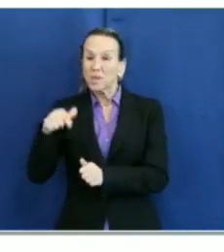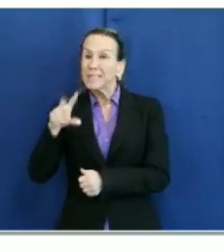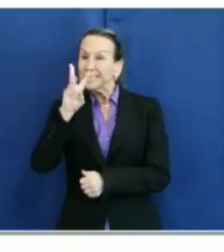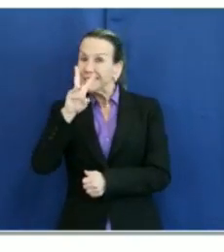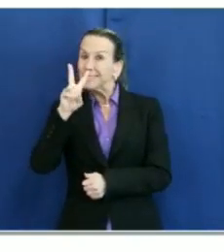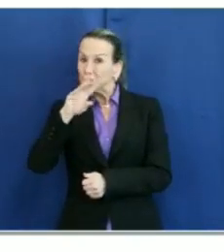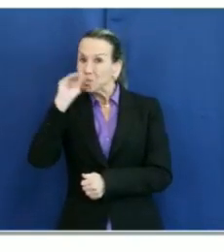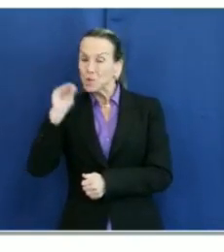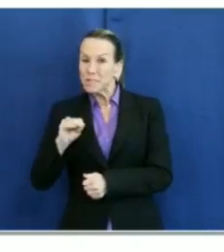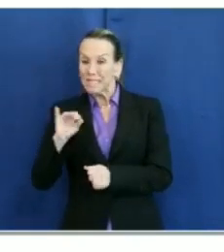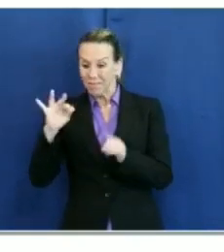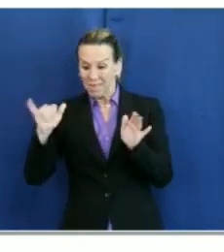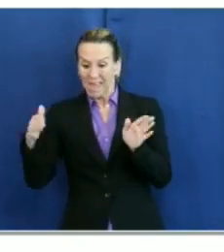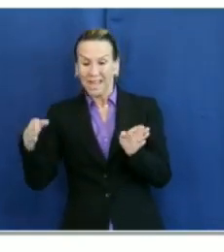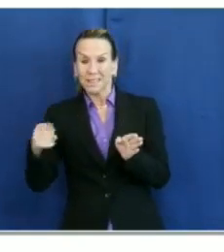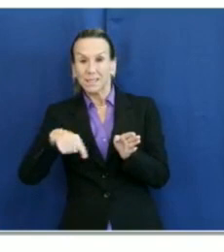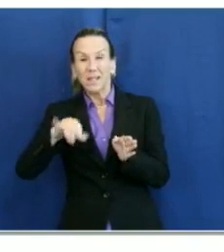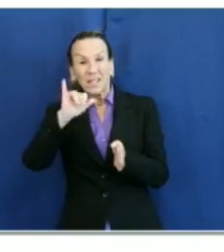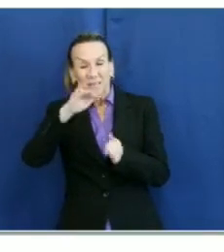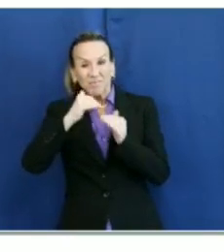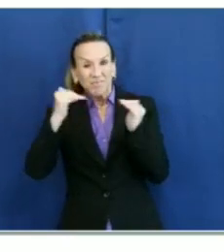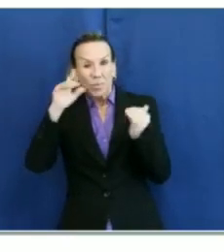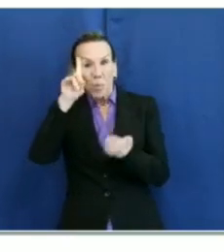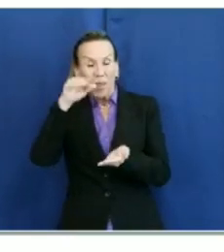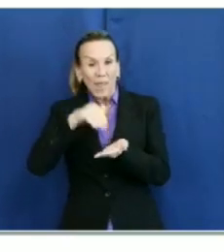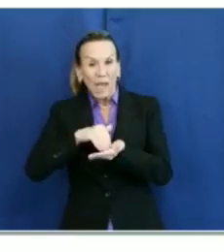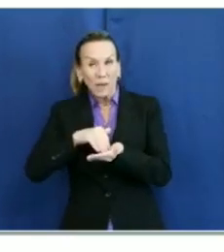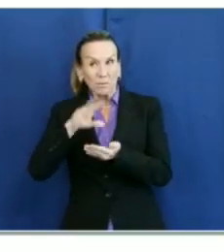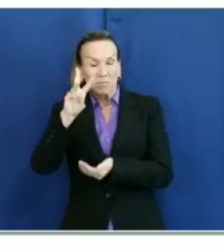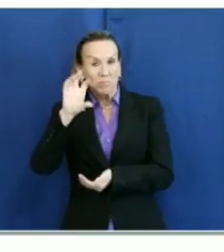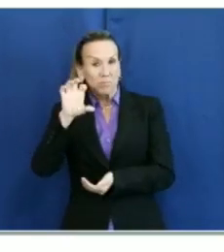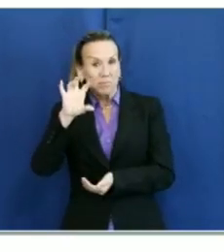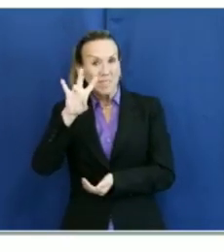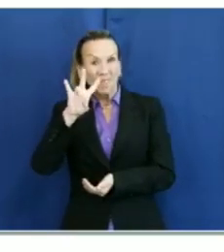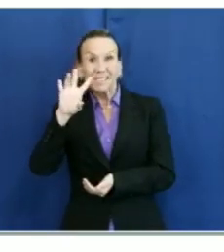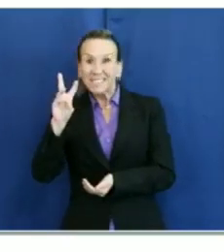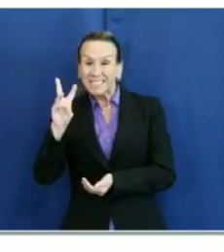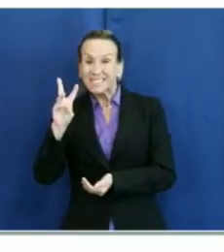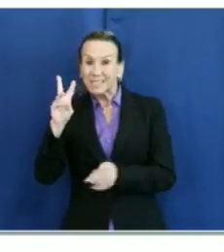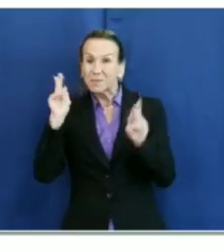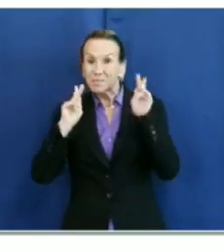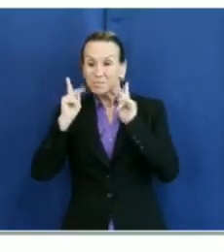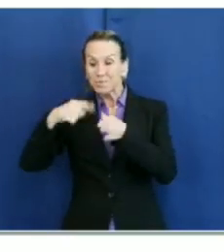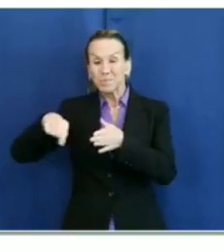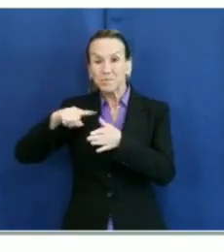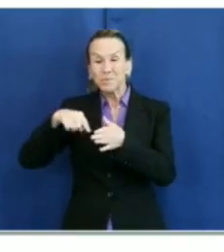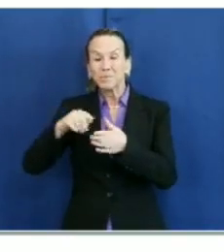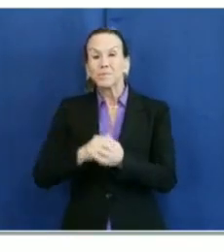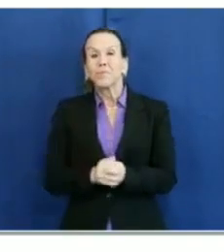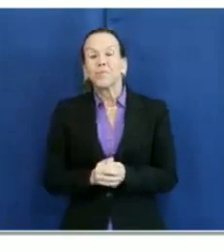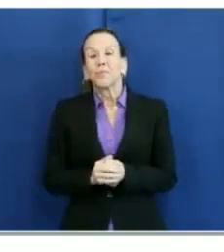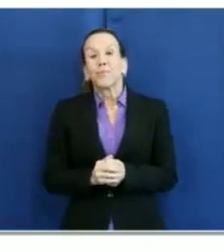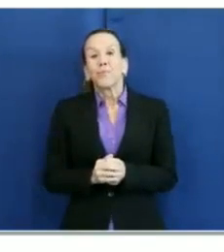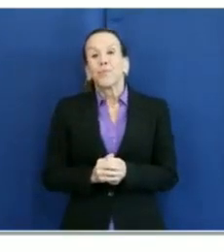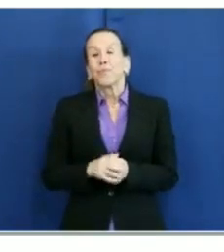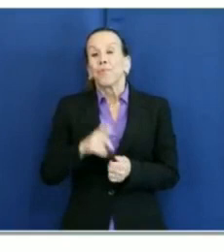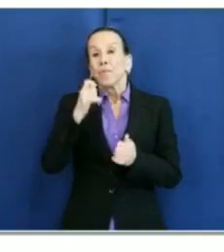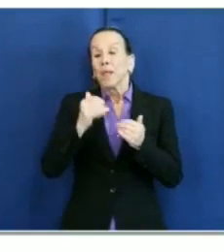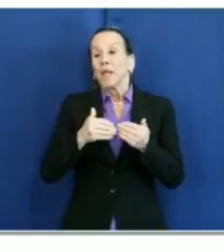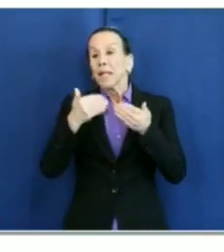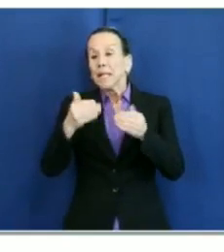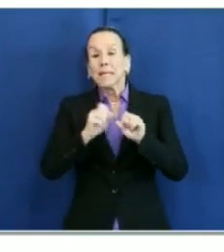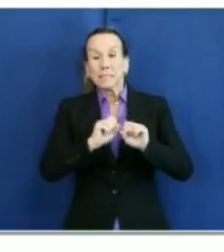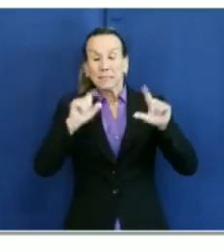62%, which is 1,676. In our next slide, going further